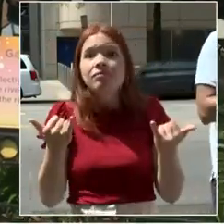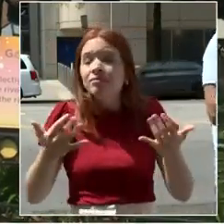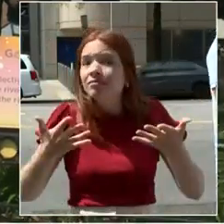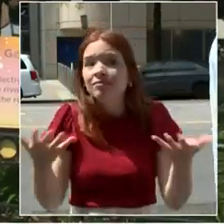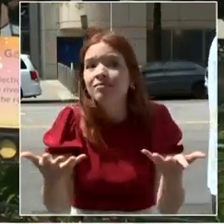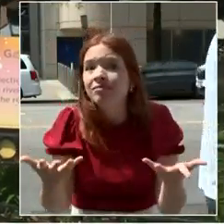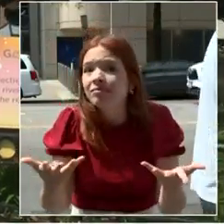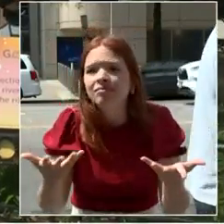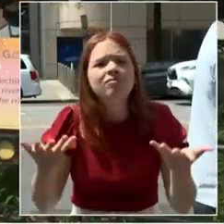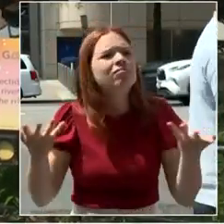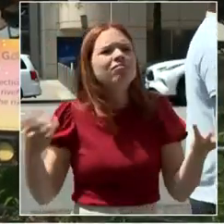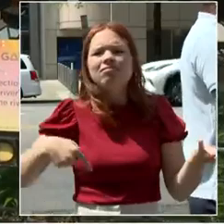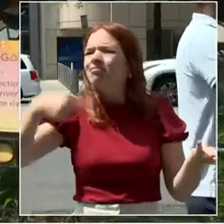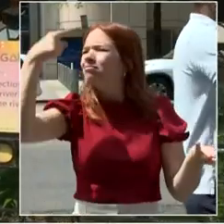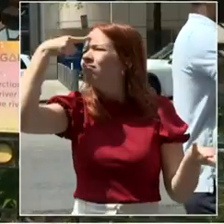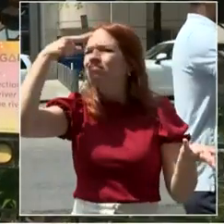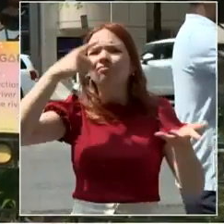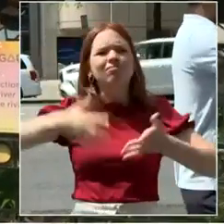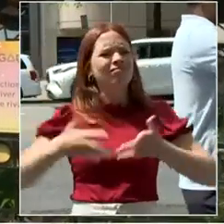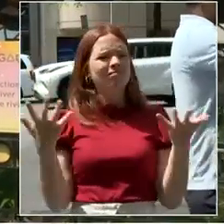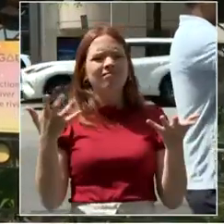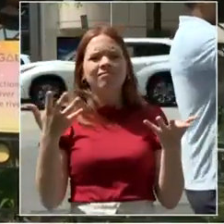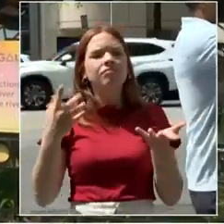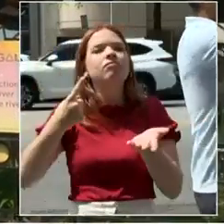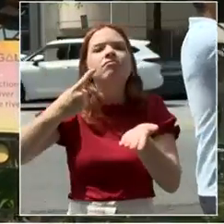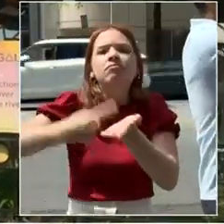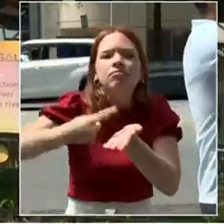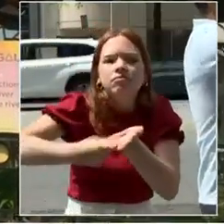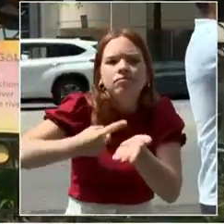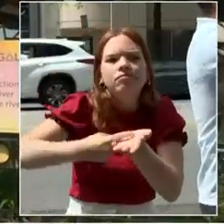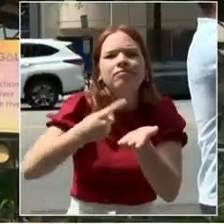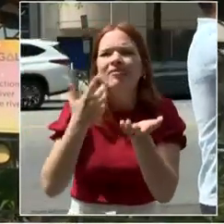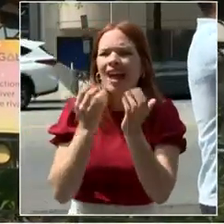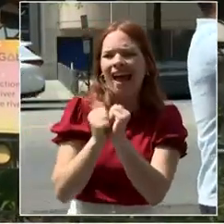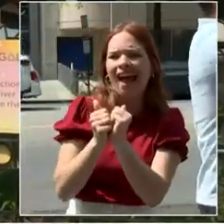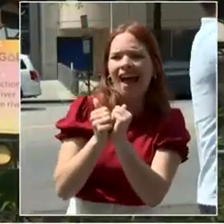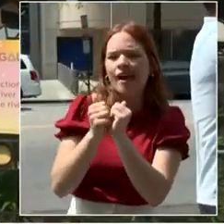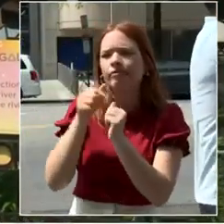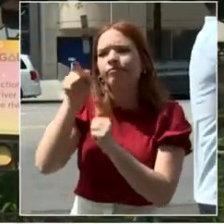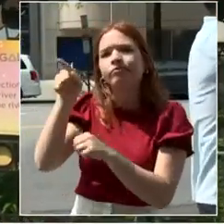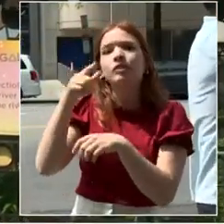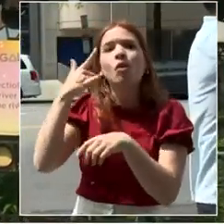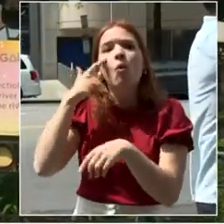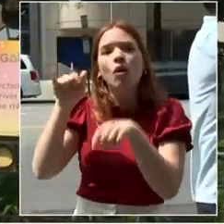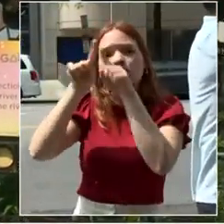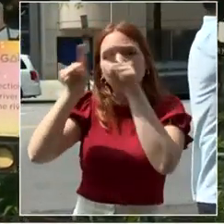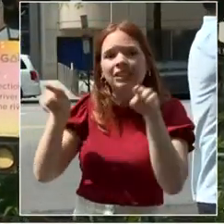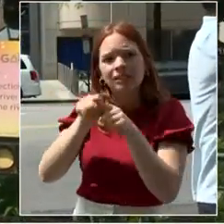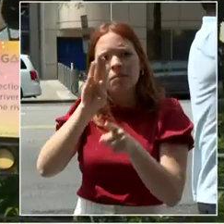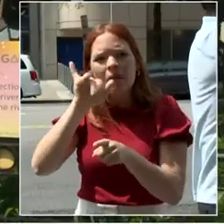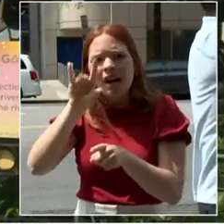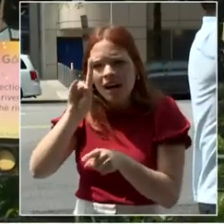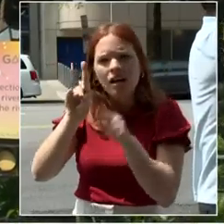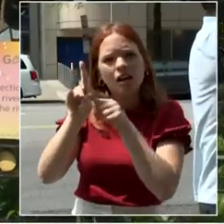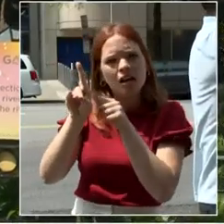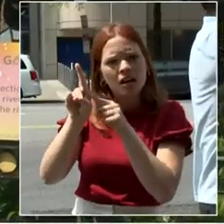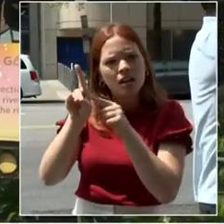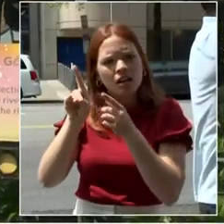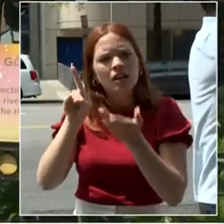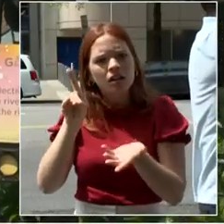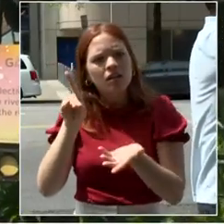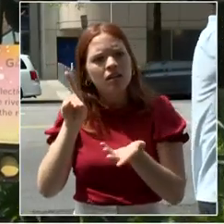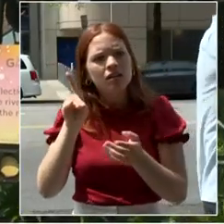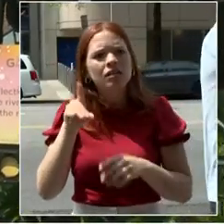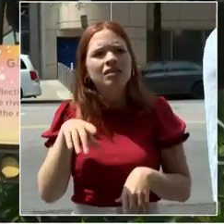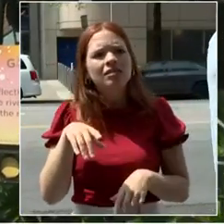talk about how the Golden Triangle, which is, is often said, but is actually true, is